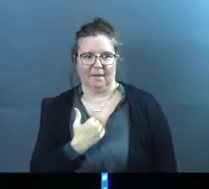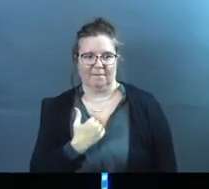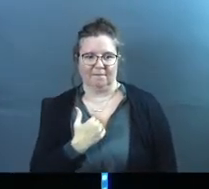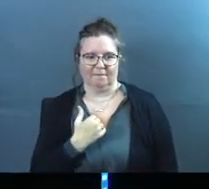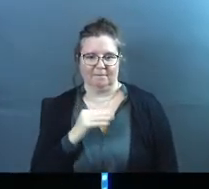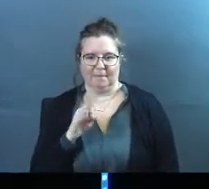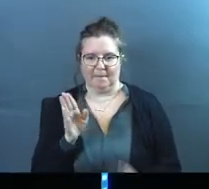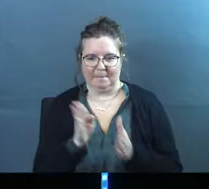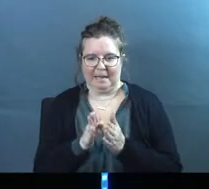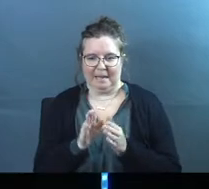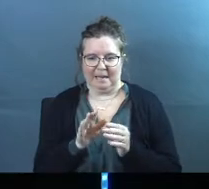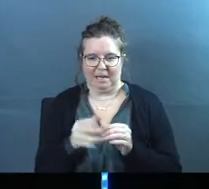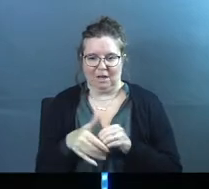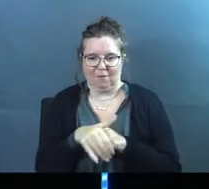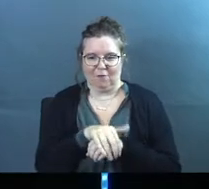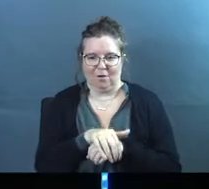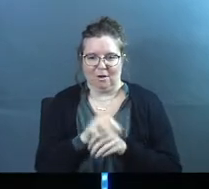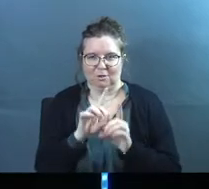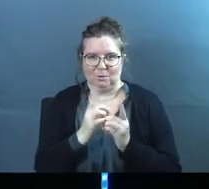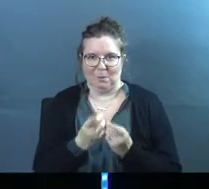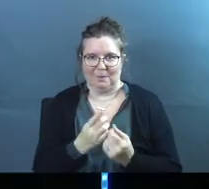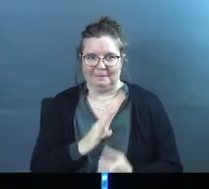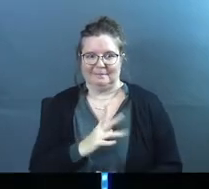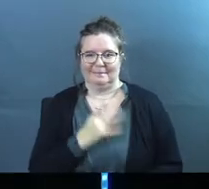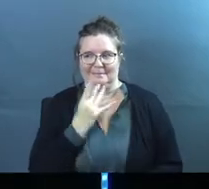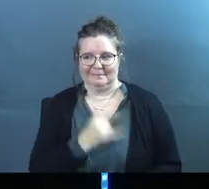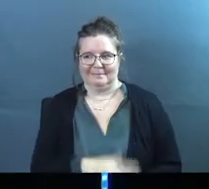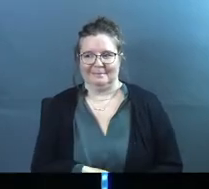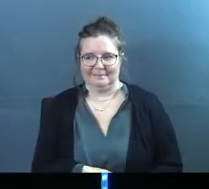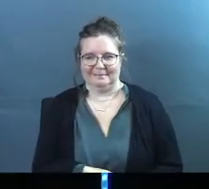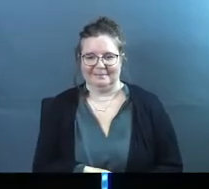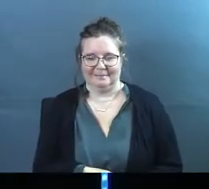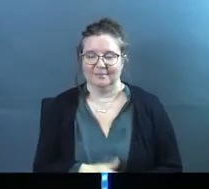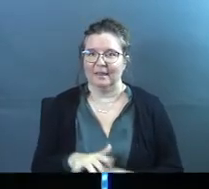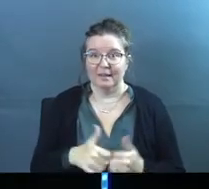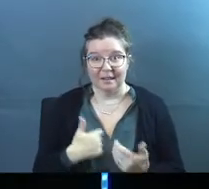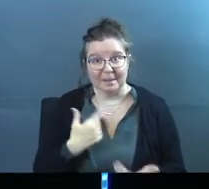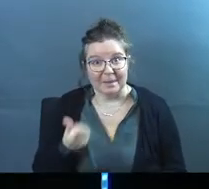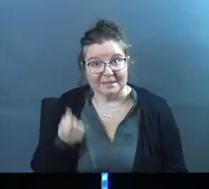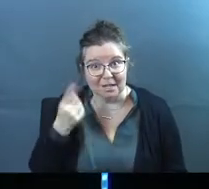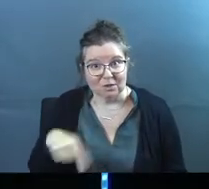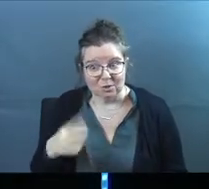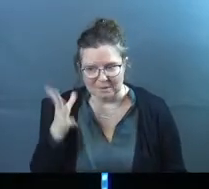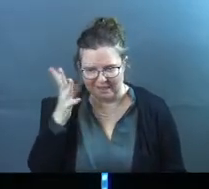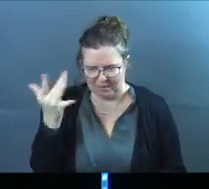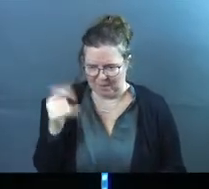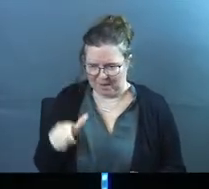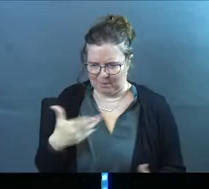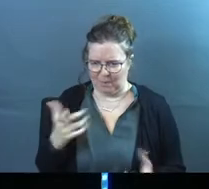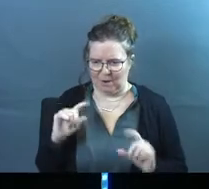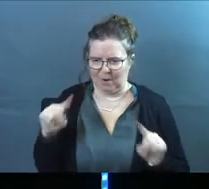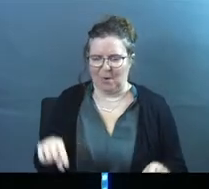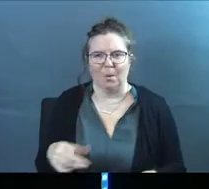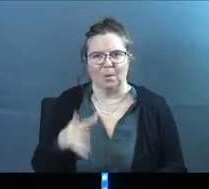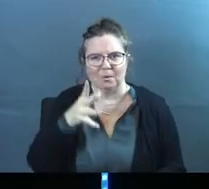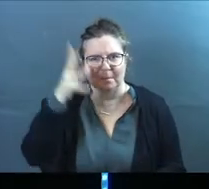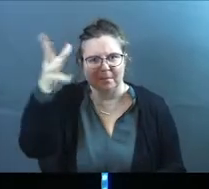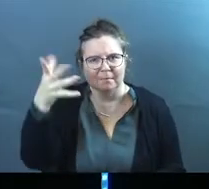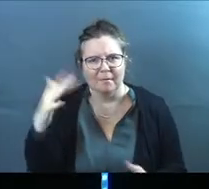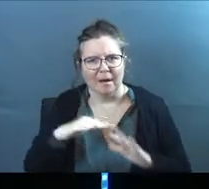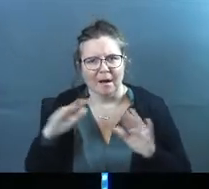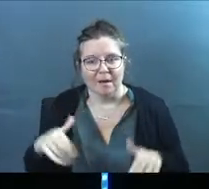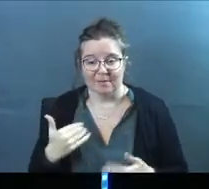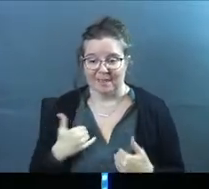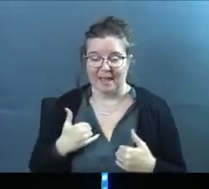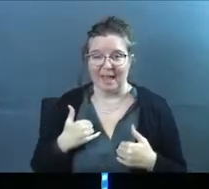many frosted donuts, dad. You know what mean? How does that not make sense to you, dad? Why else would we want to go to grandma and papa's house?